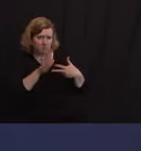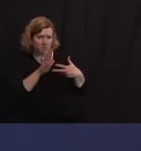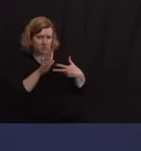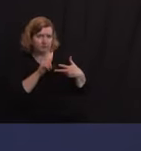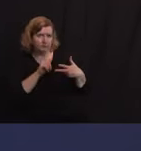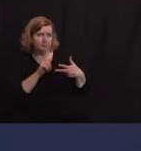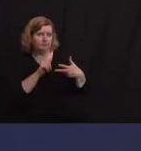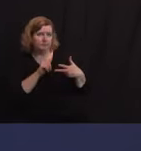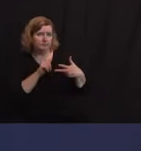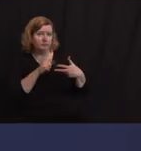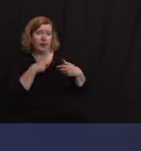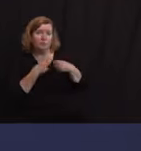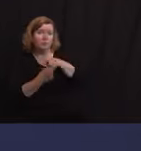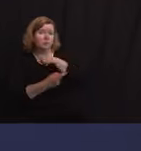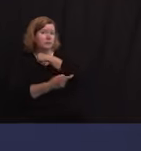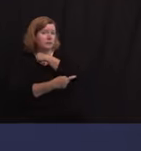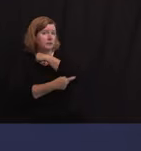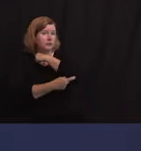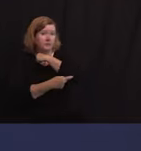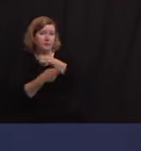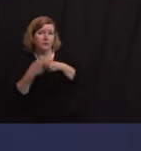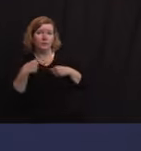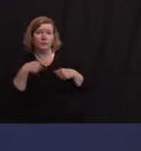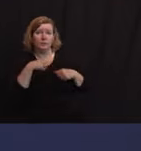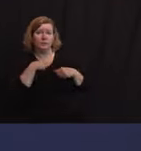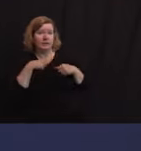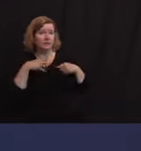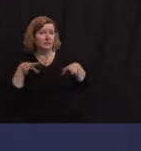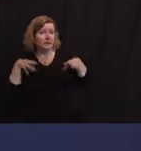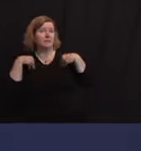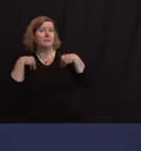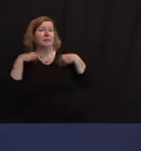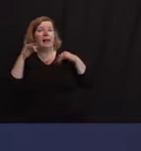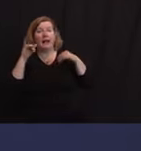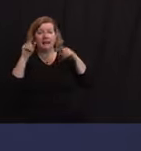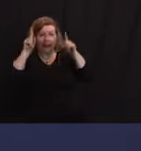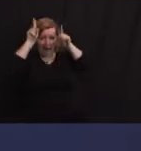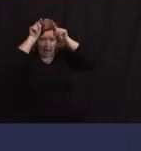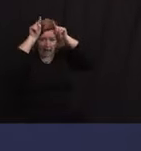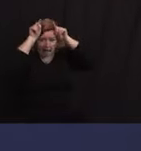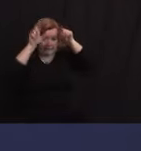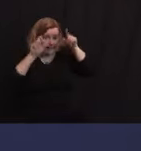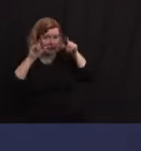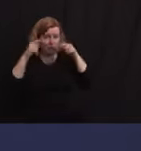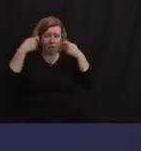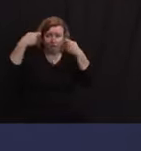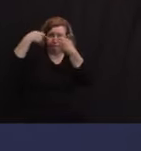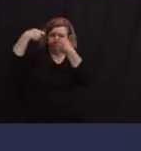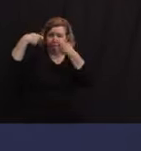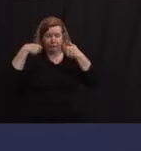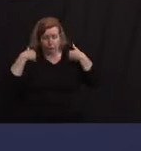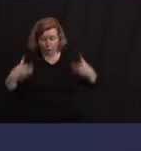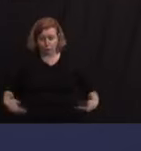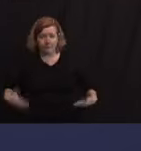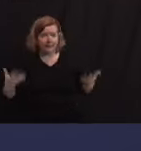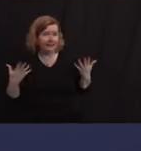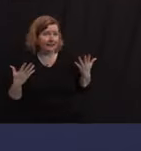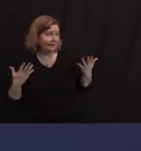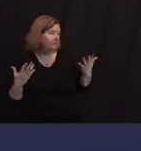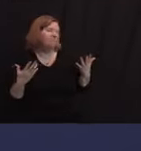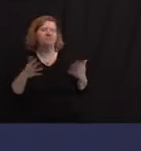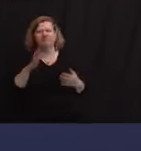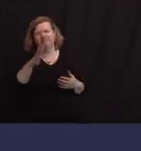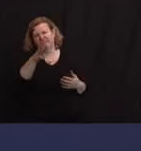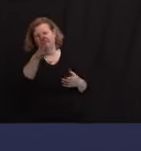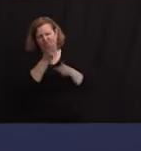tempted to say that we have been possessed by aliens trying to control the humans in New Jersey. But